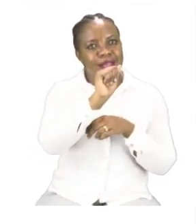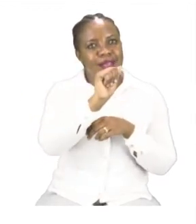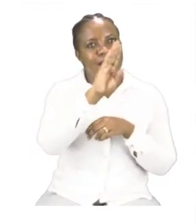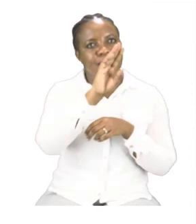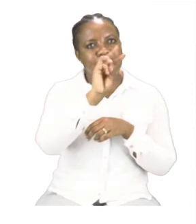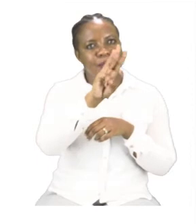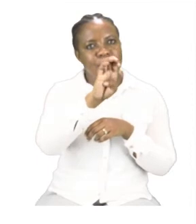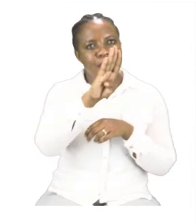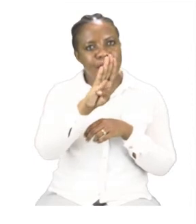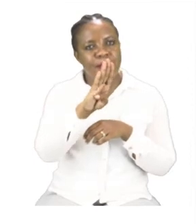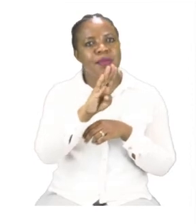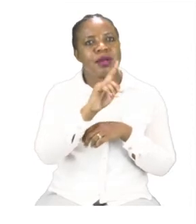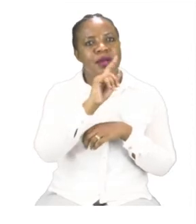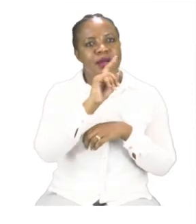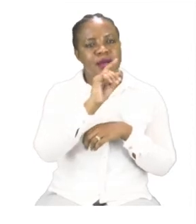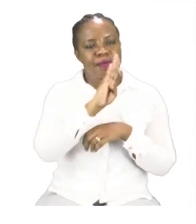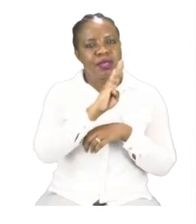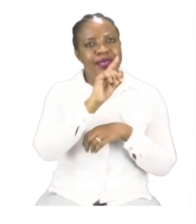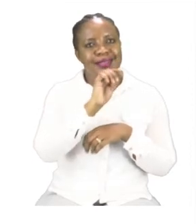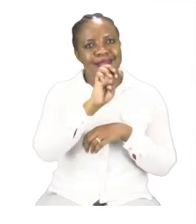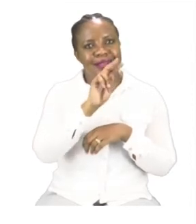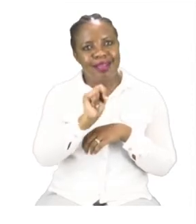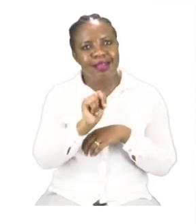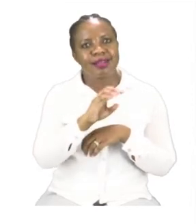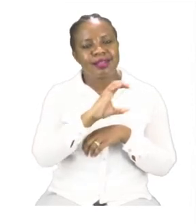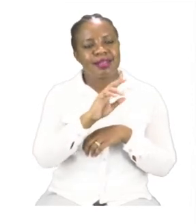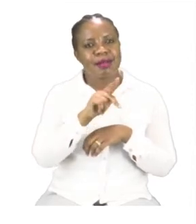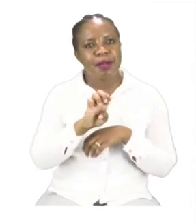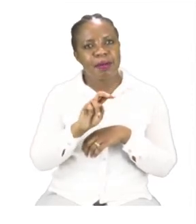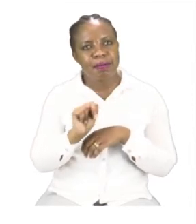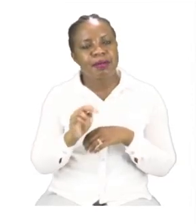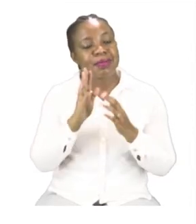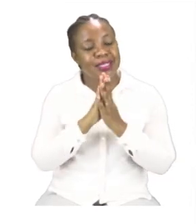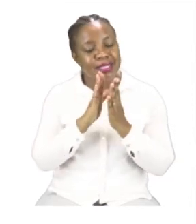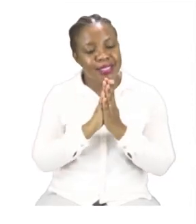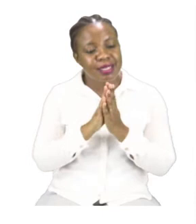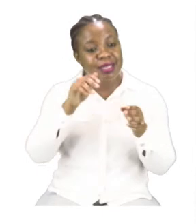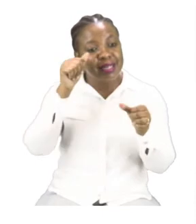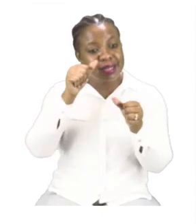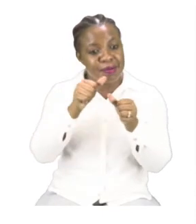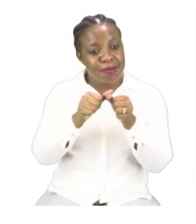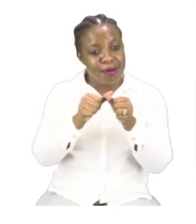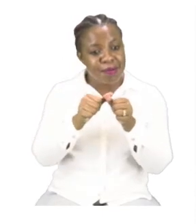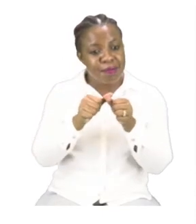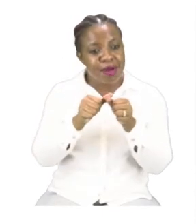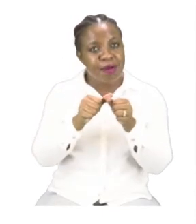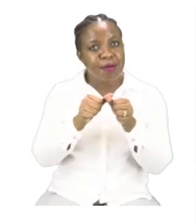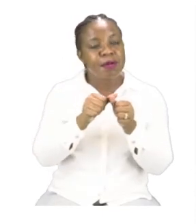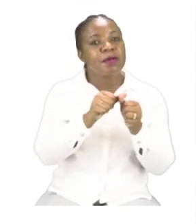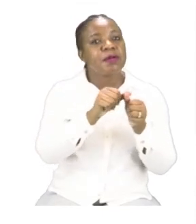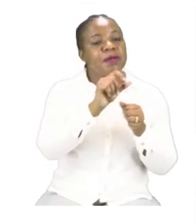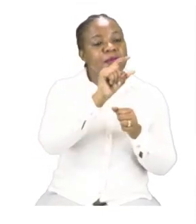writing your sentences, the first thing you need to do is make it in your mind. After that you need to put a